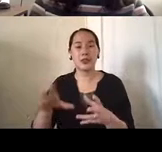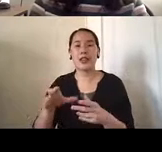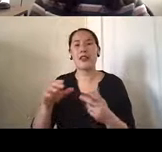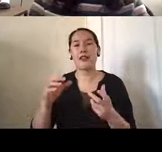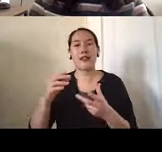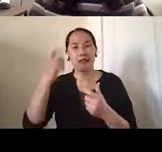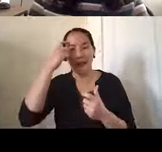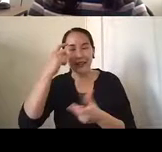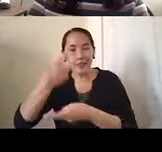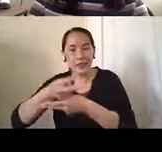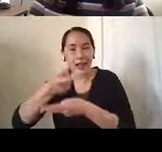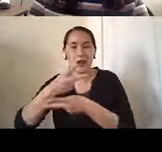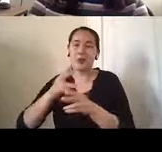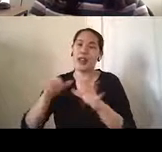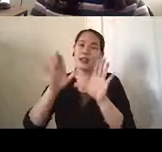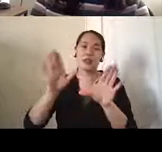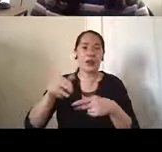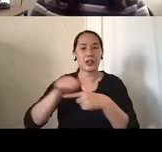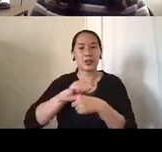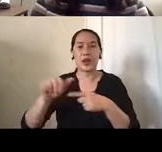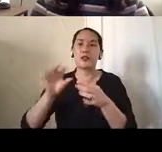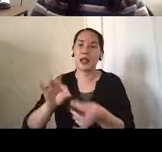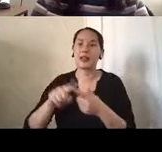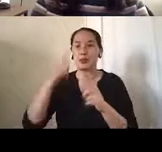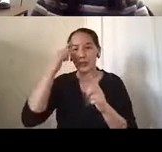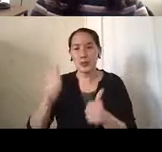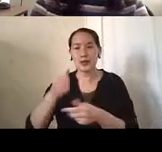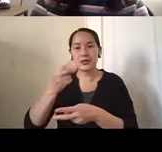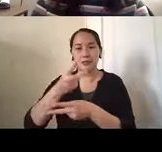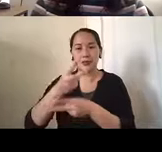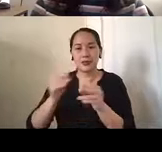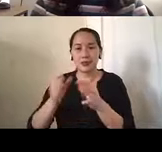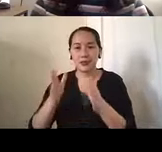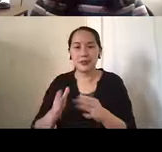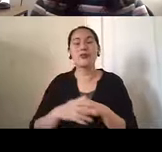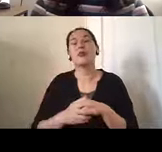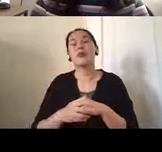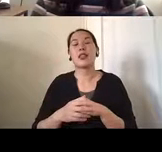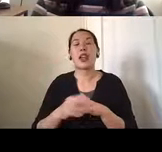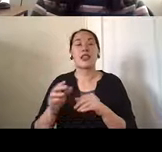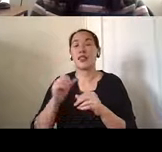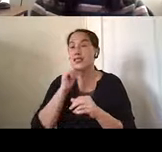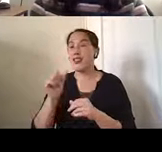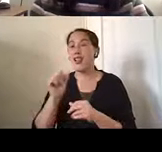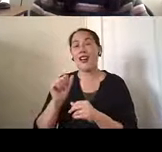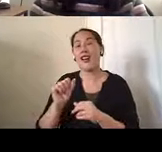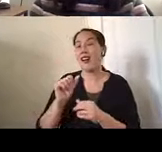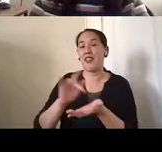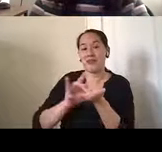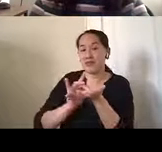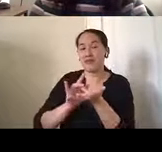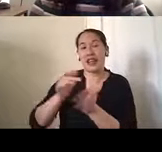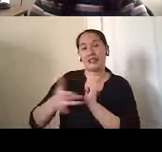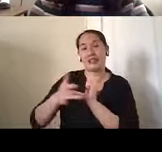great education and training on dementia caregiving, uh, focused on non-pharmacological techniques on how to manage challenging